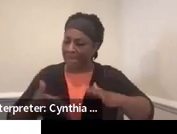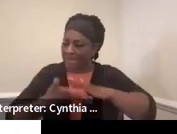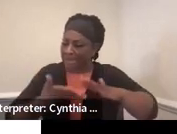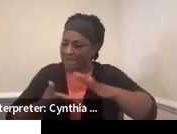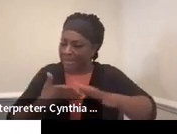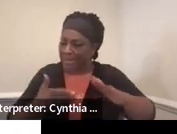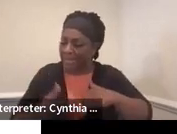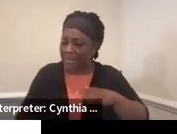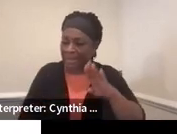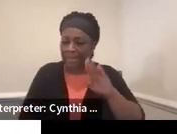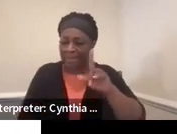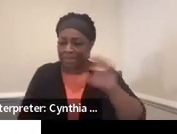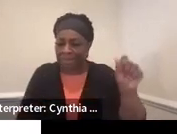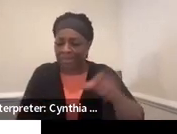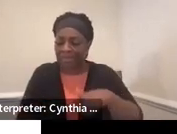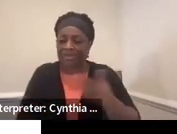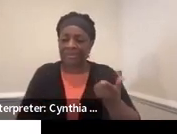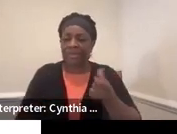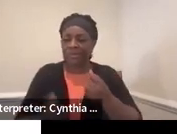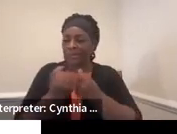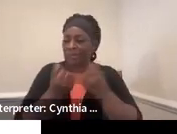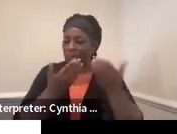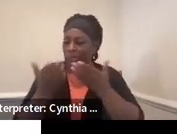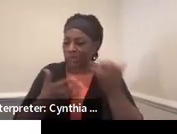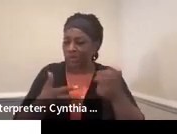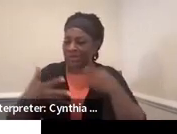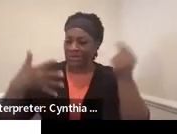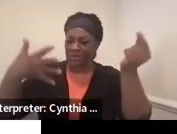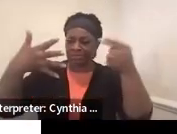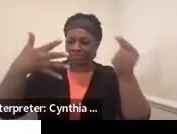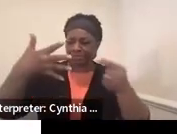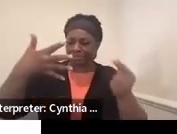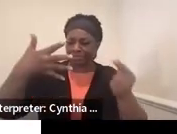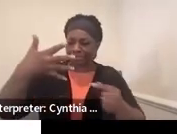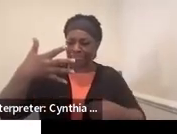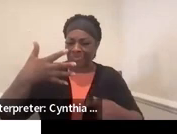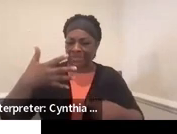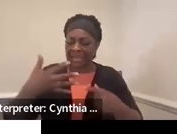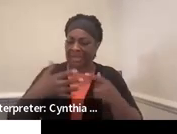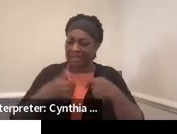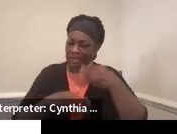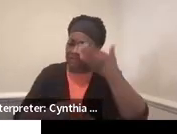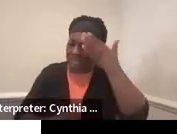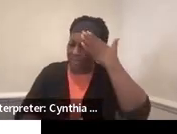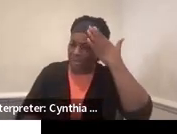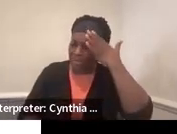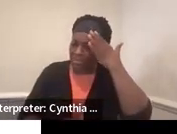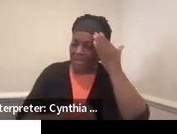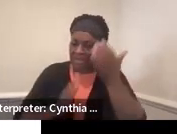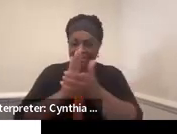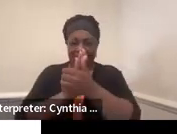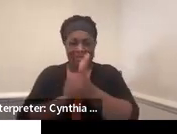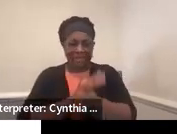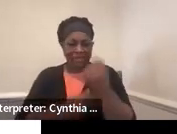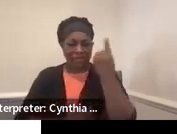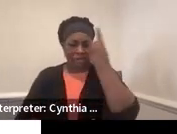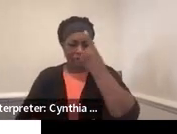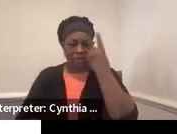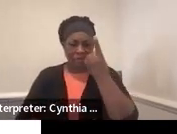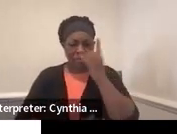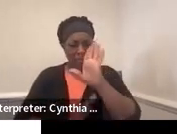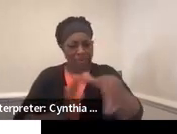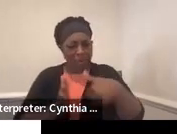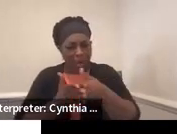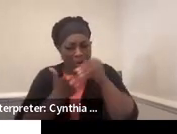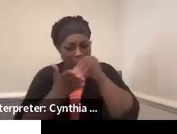and then how to access support services. But just keep in mind that these are skills that should be considered with all students,